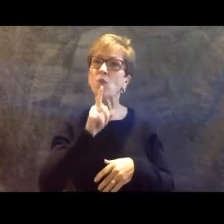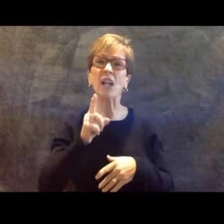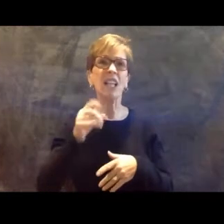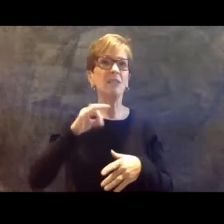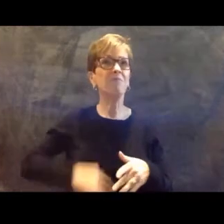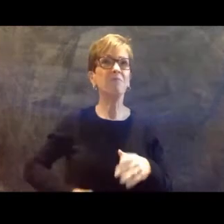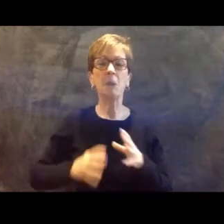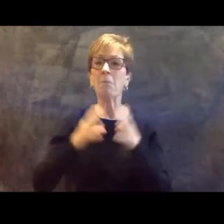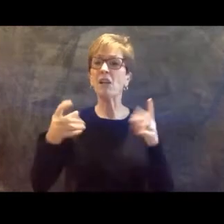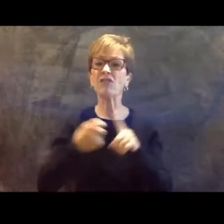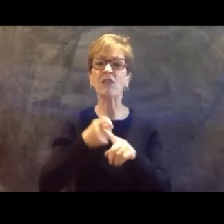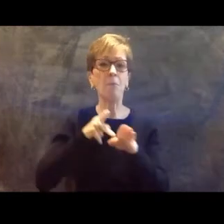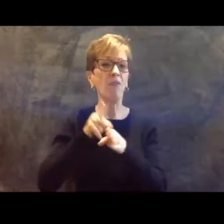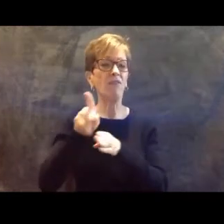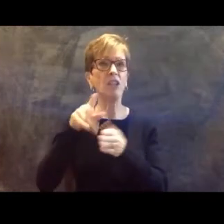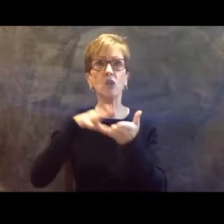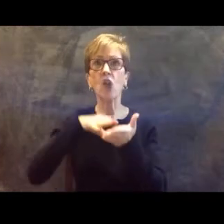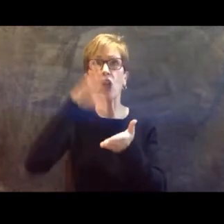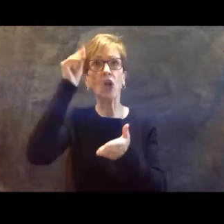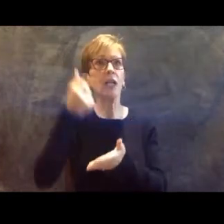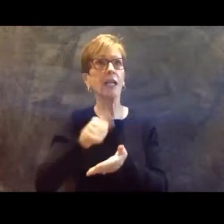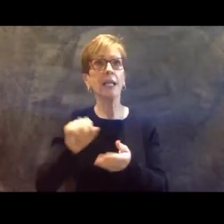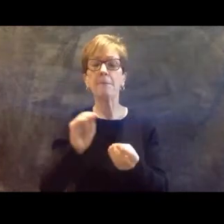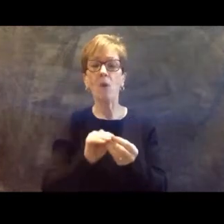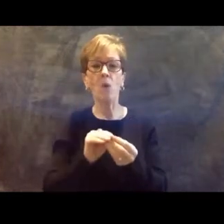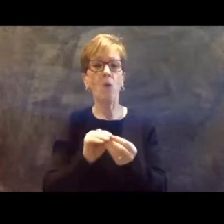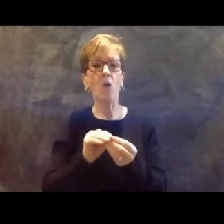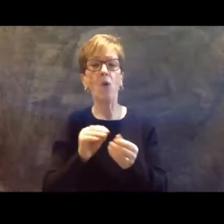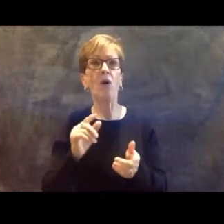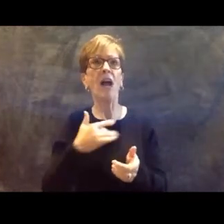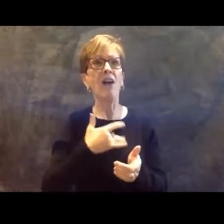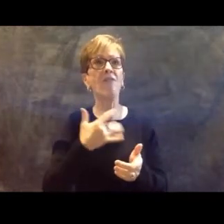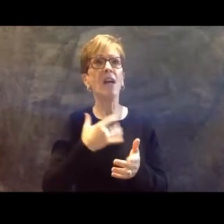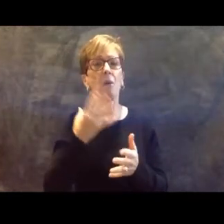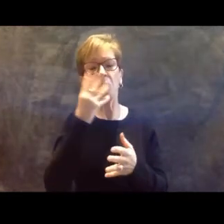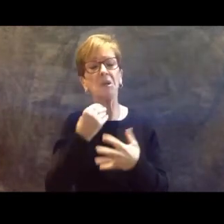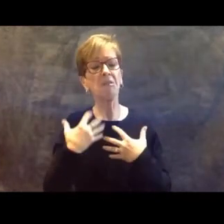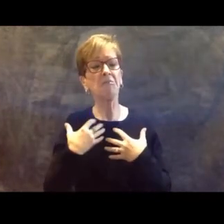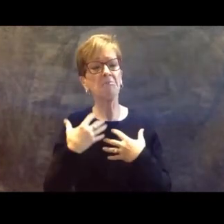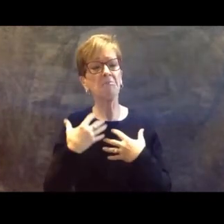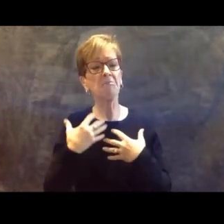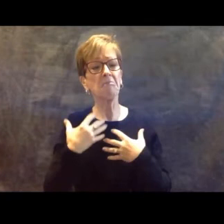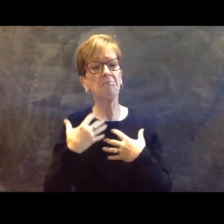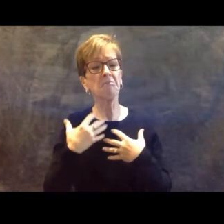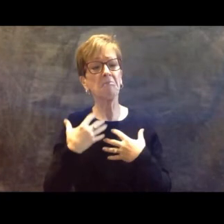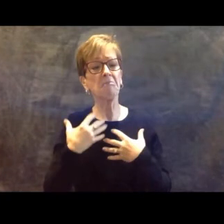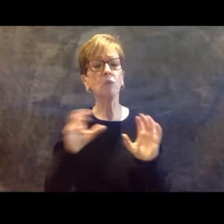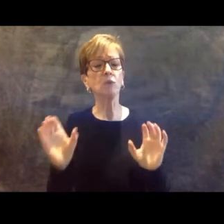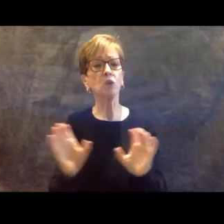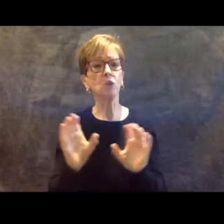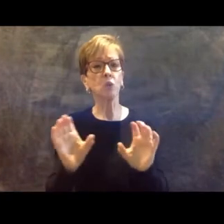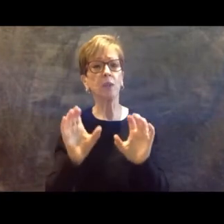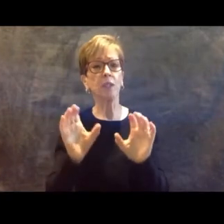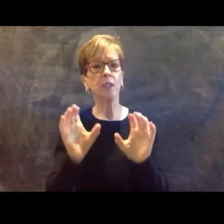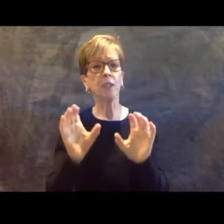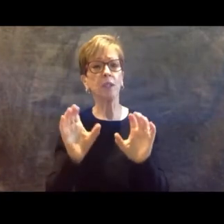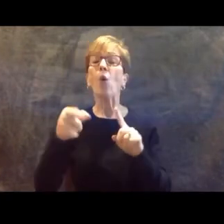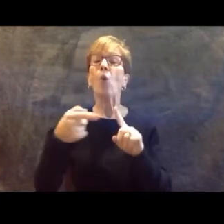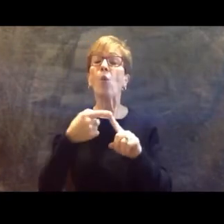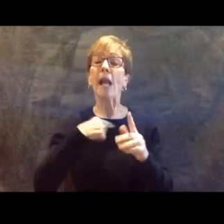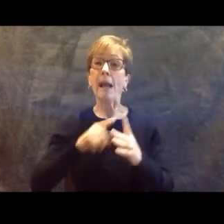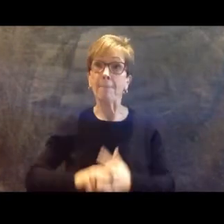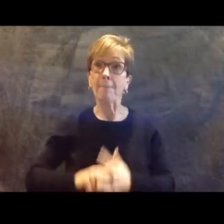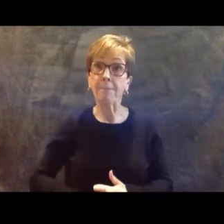professional learning anymore, you know, felt pretty confident, like I knew what I was doing. When I began national board certification,